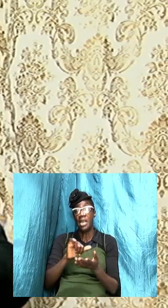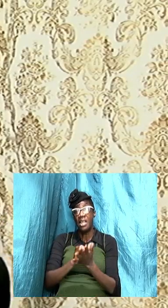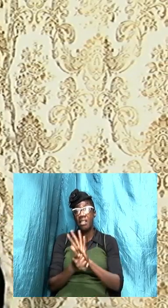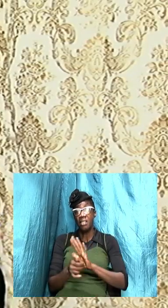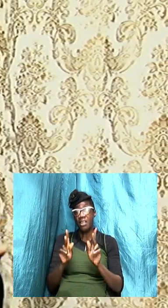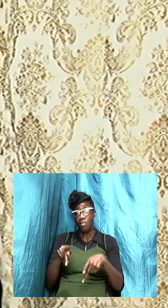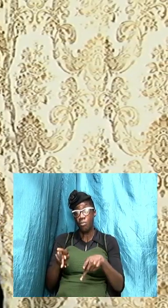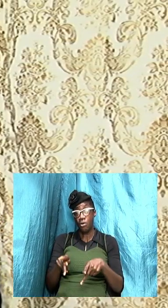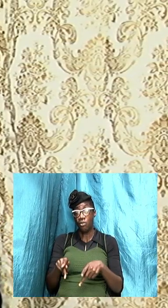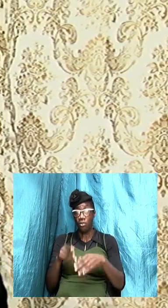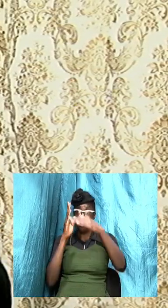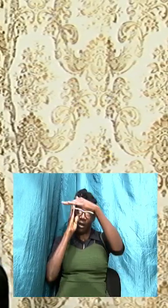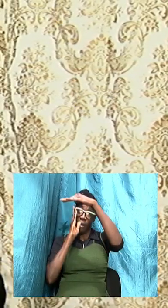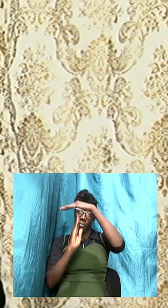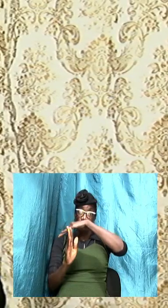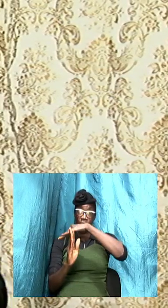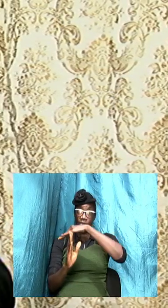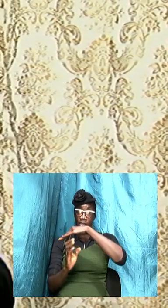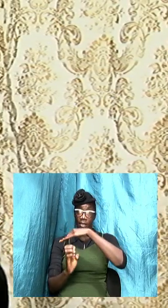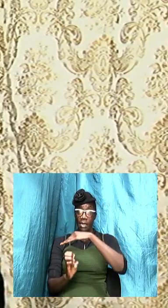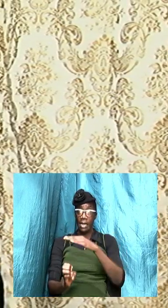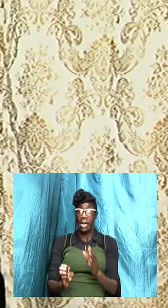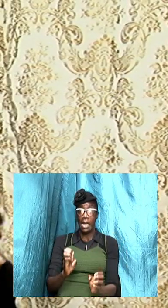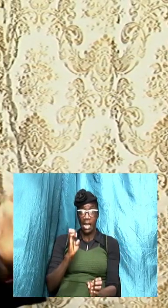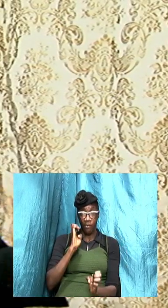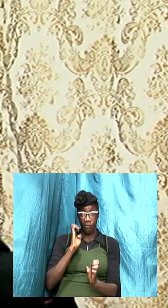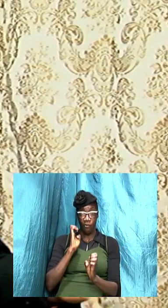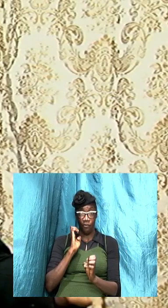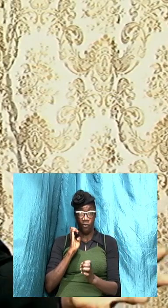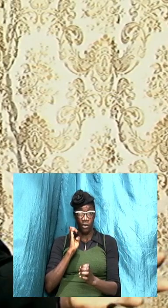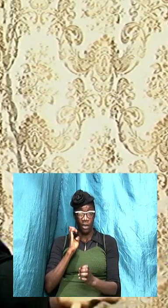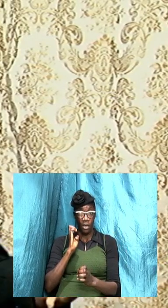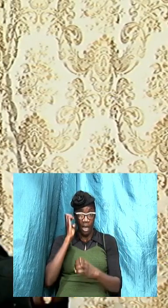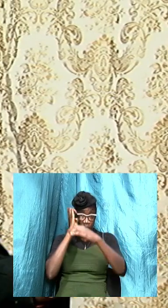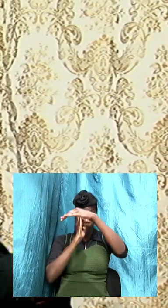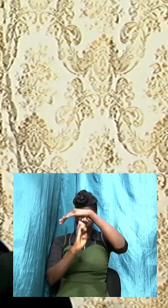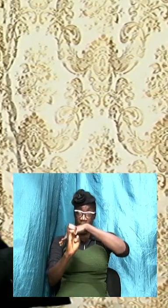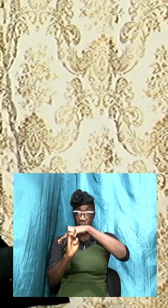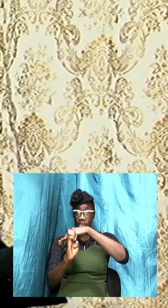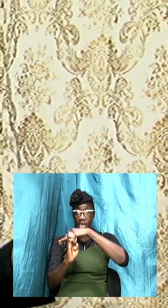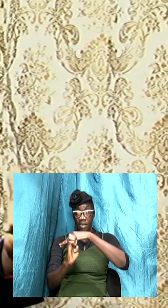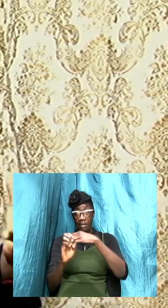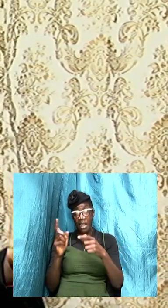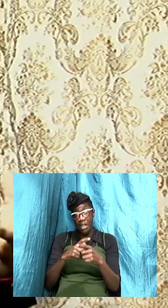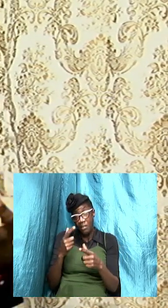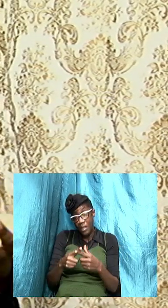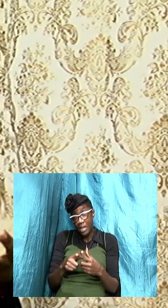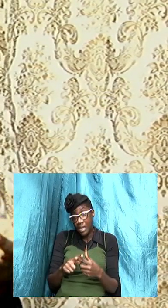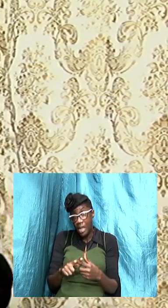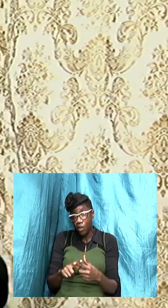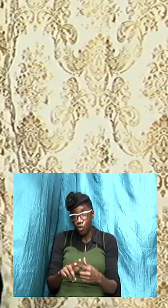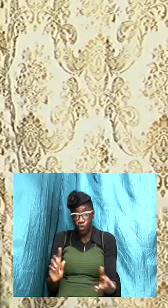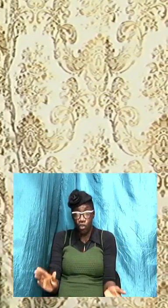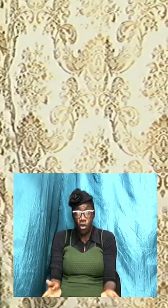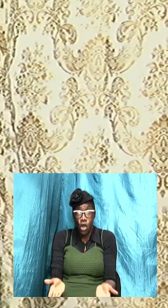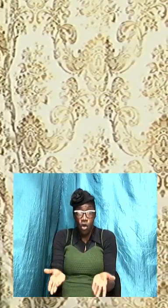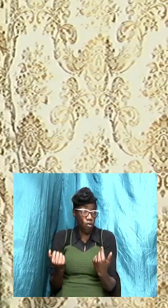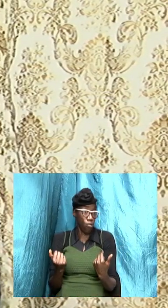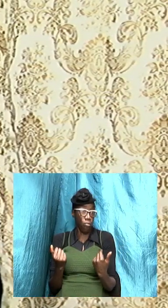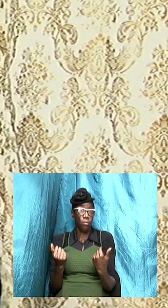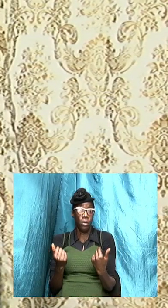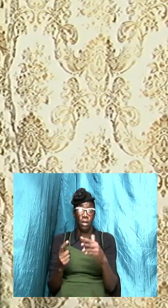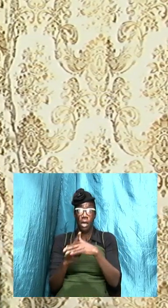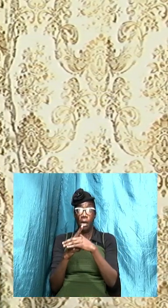prophets evangelists pastors and they have come up all of a sudden out of the blues and